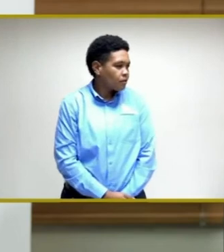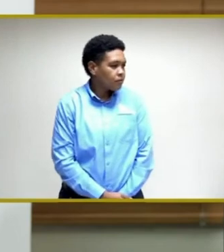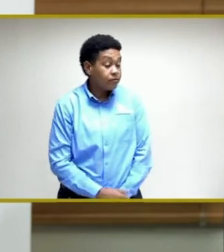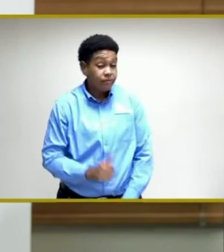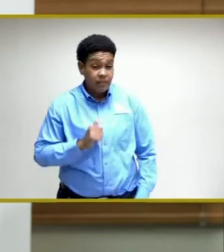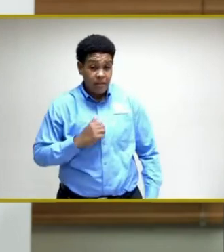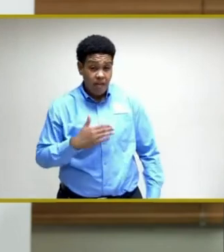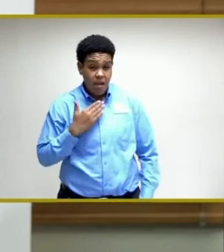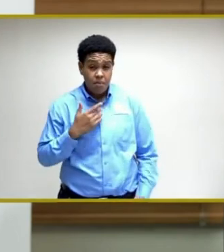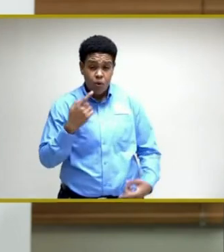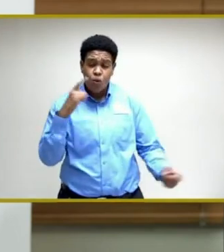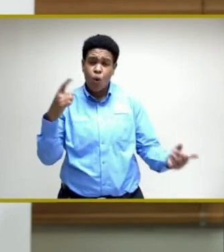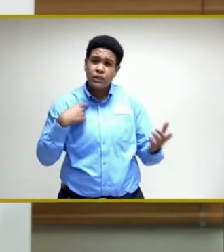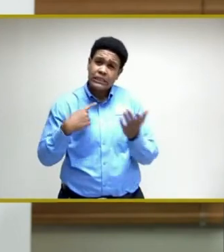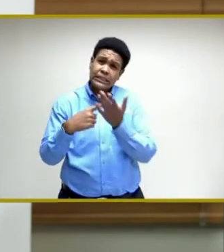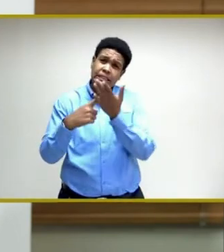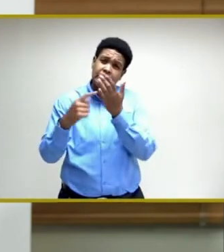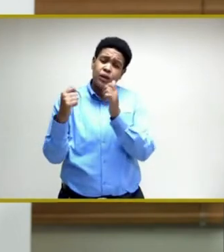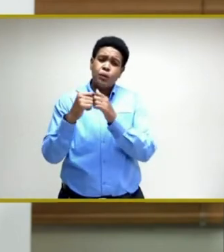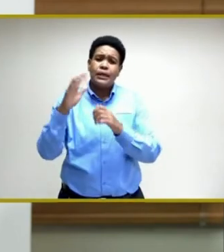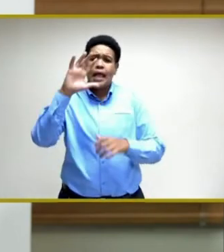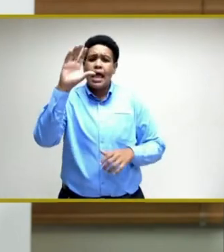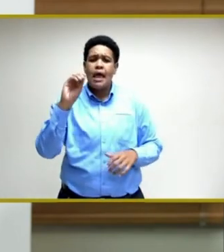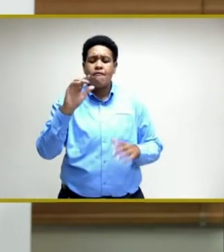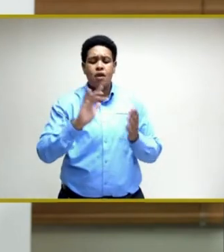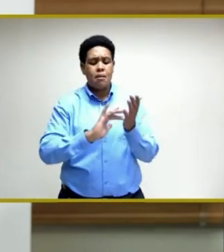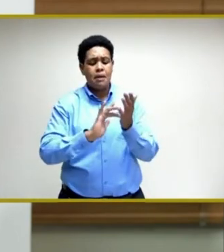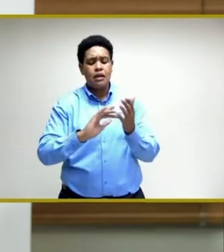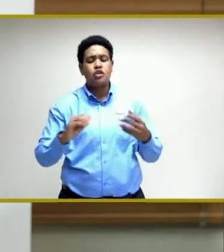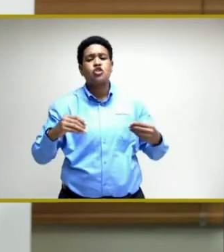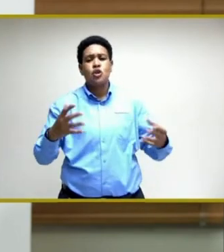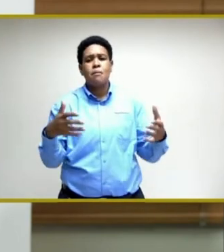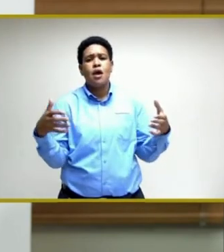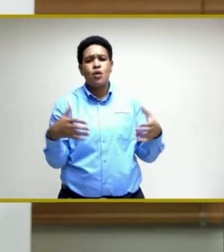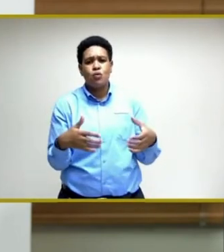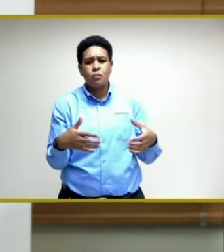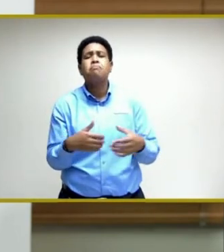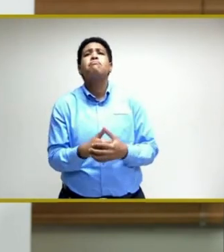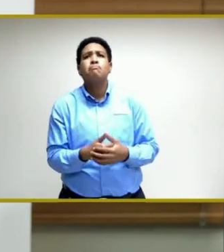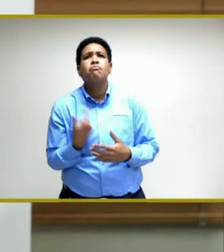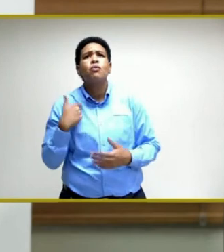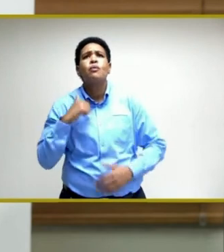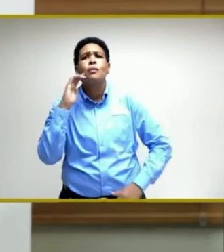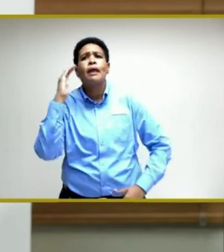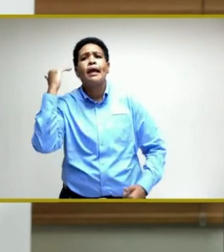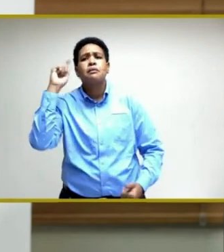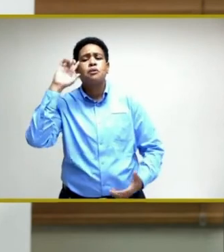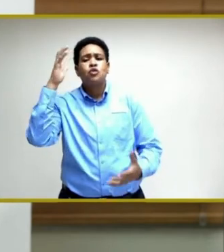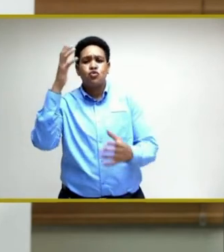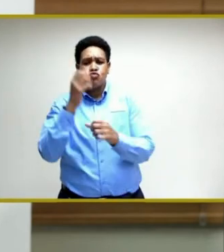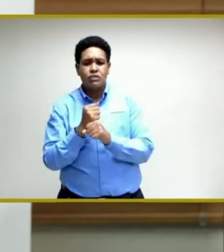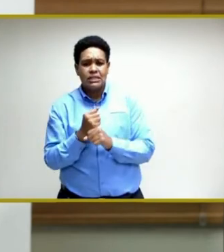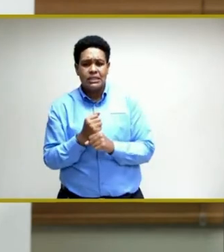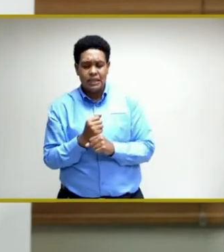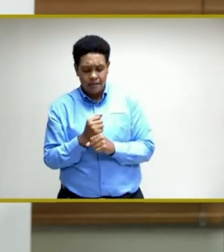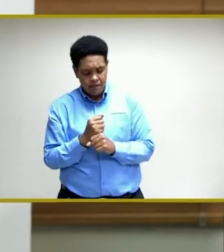that through our negotiations with the African Medical Supply Platform, we are expected to receive,